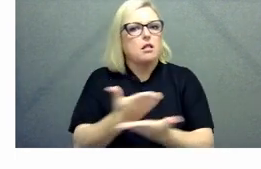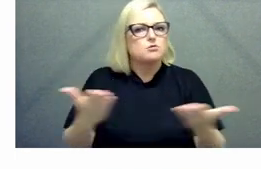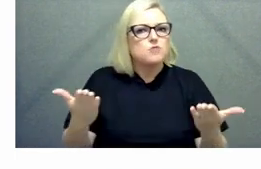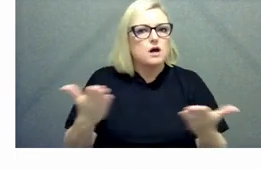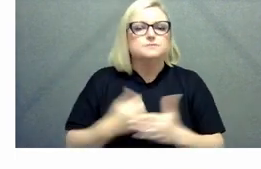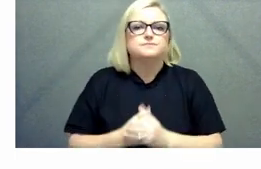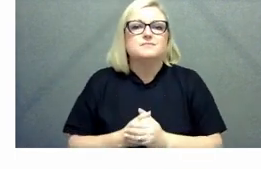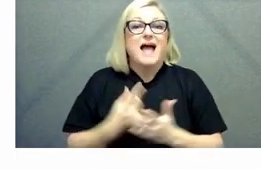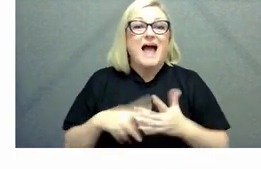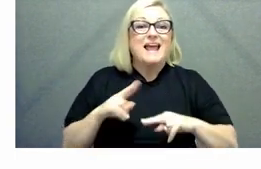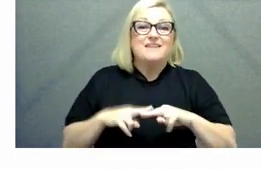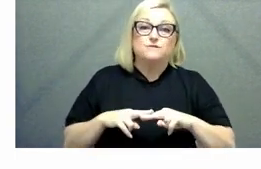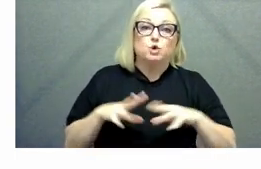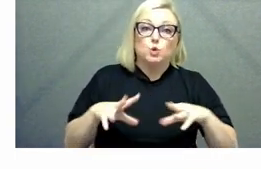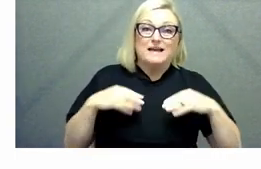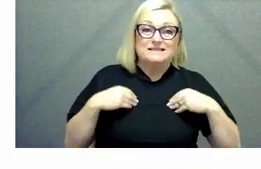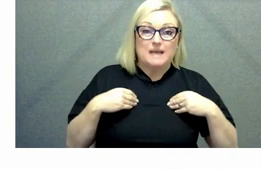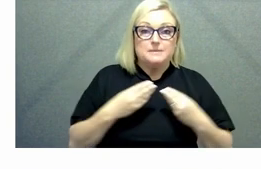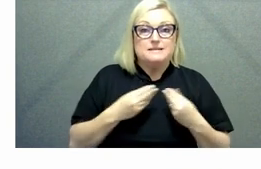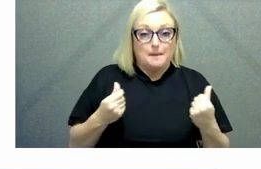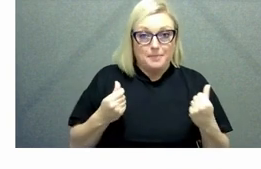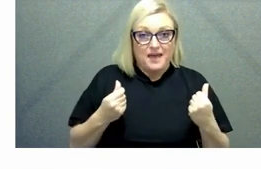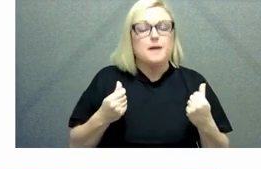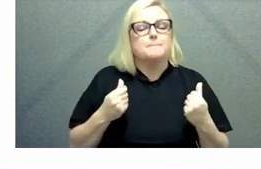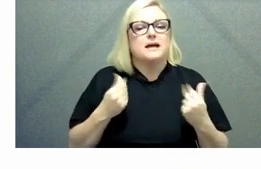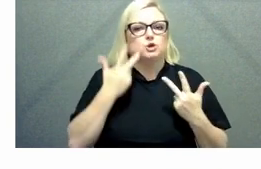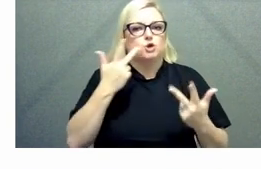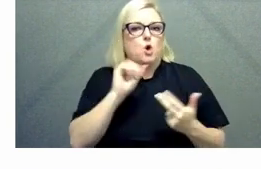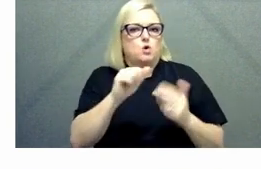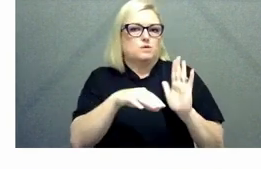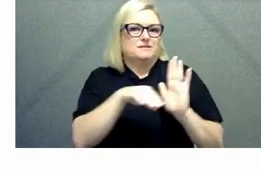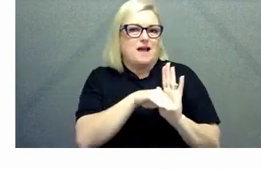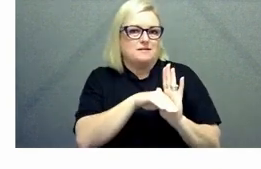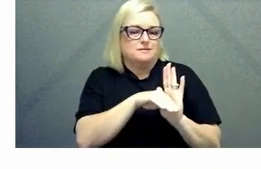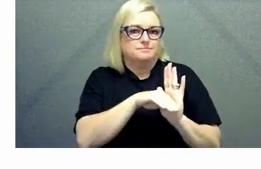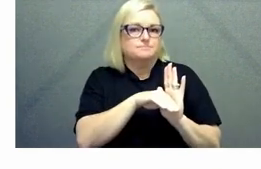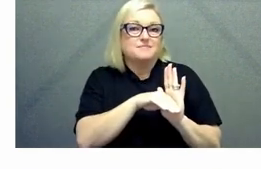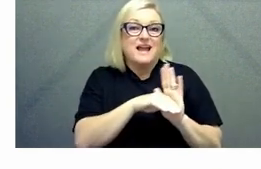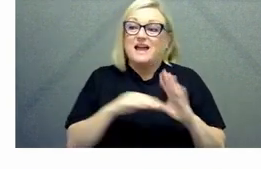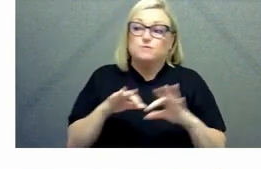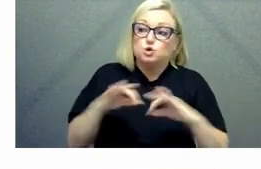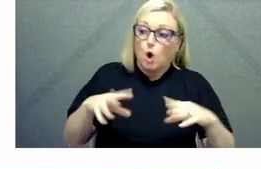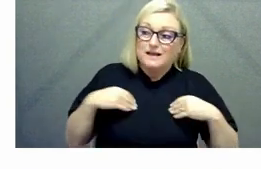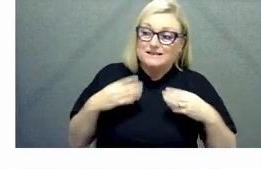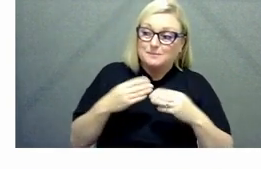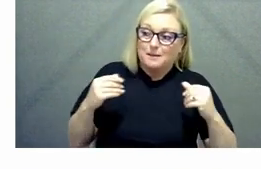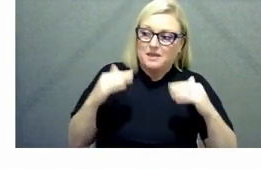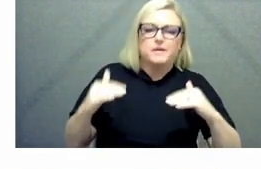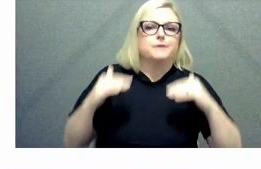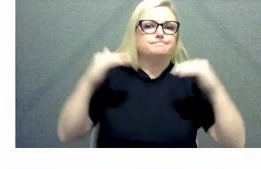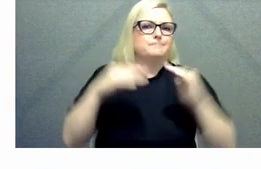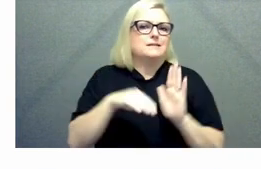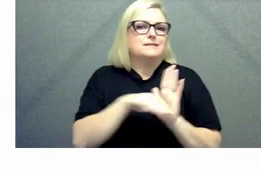past is the standard you accept i think that that is a really grave responsibility on all of us so i just wanted to put that